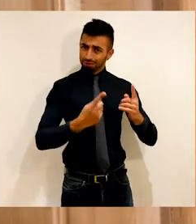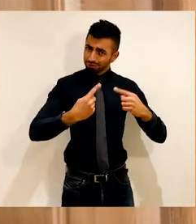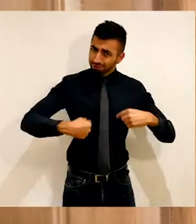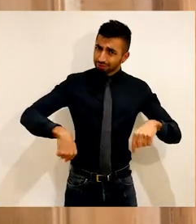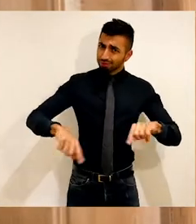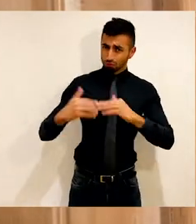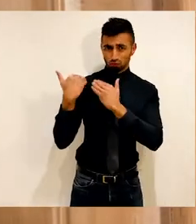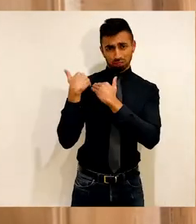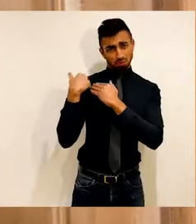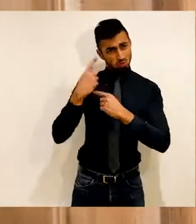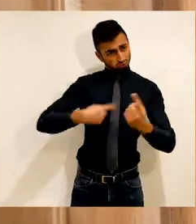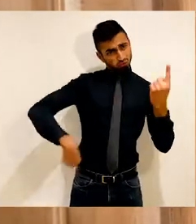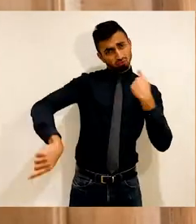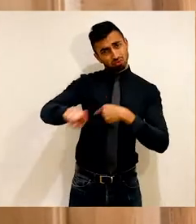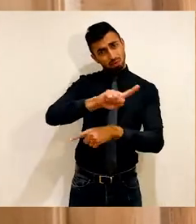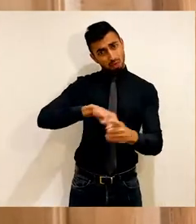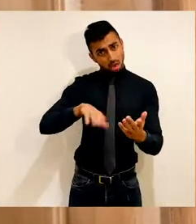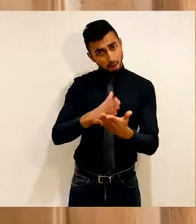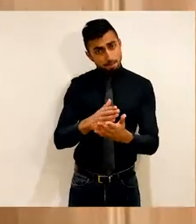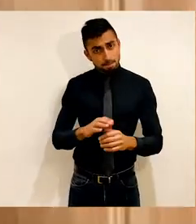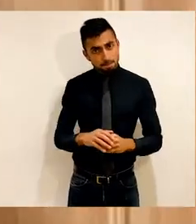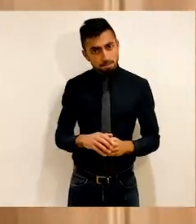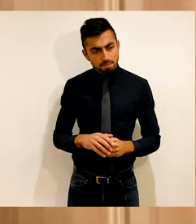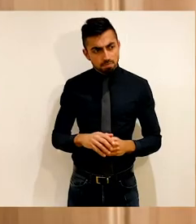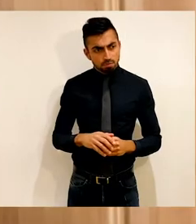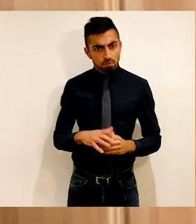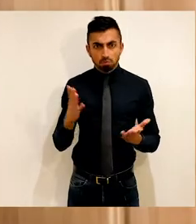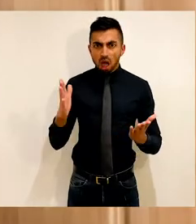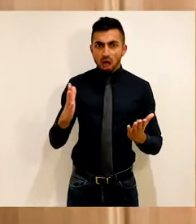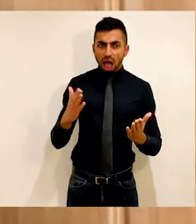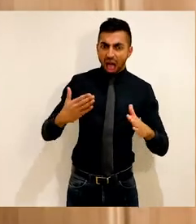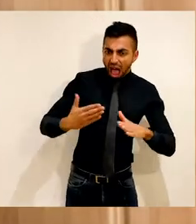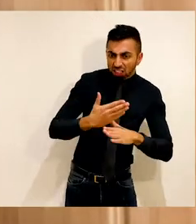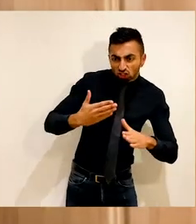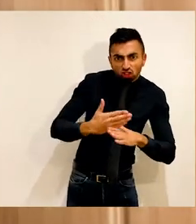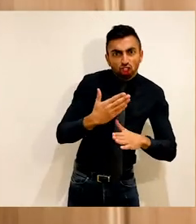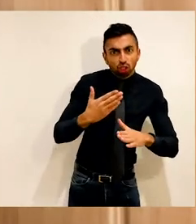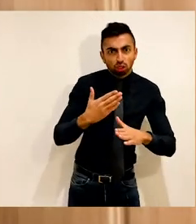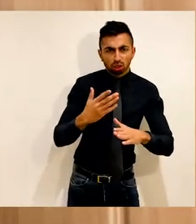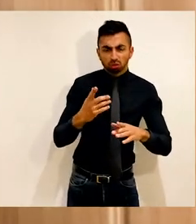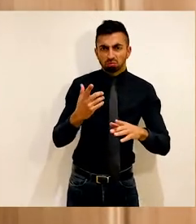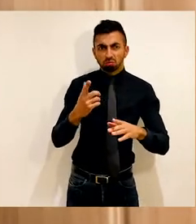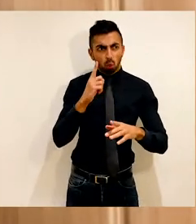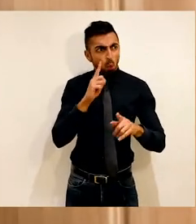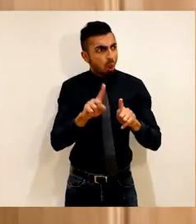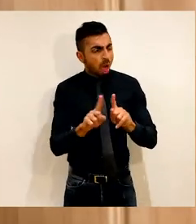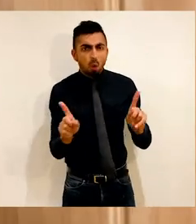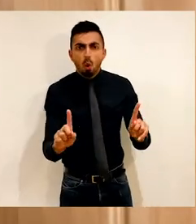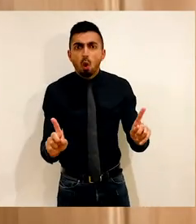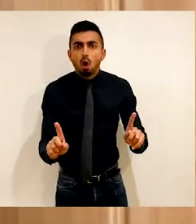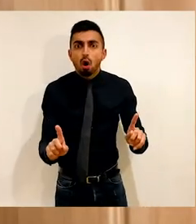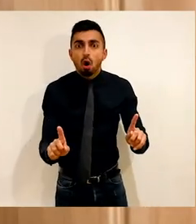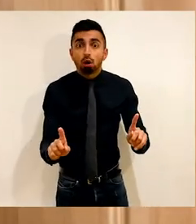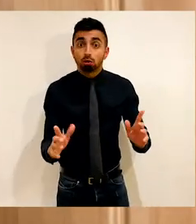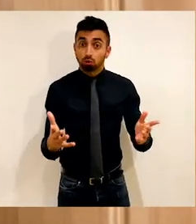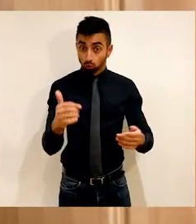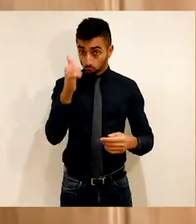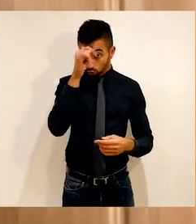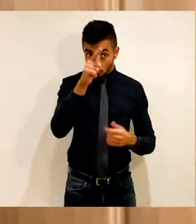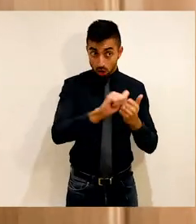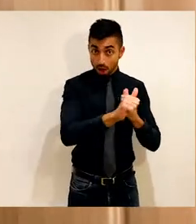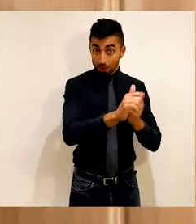That's a responsibility we each hold. But what does it look like in action? I was aware of